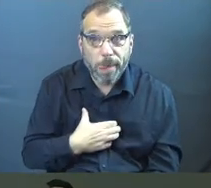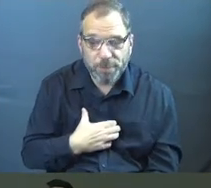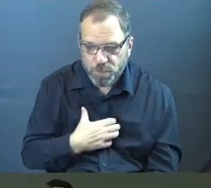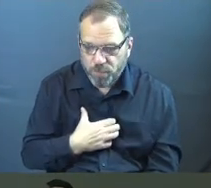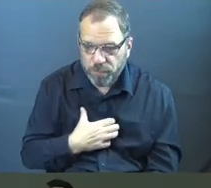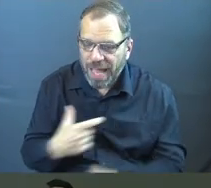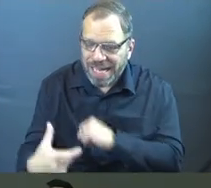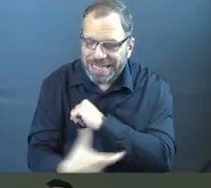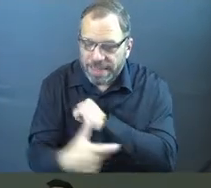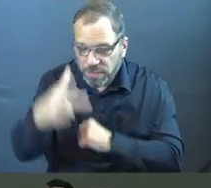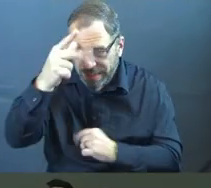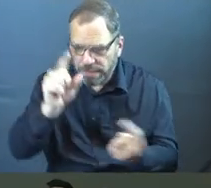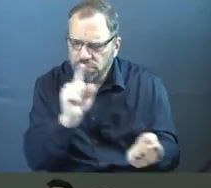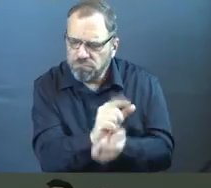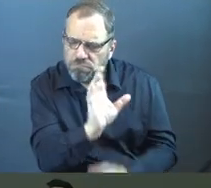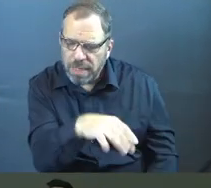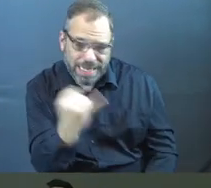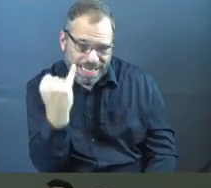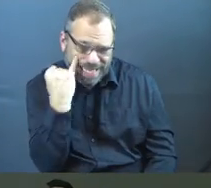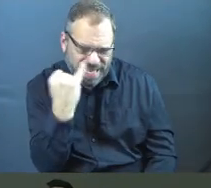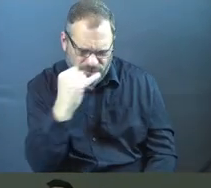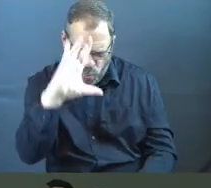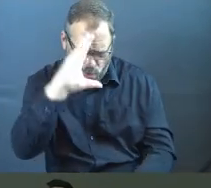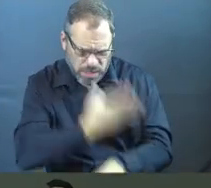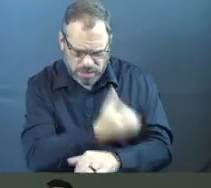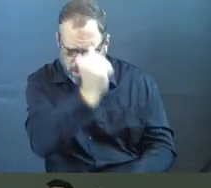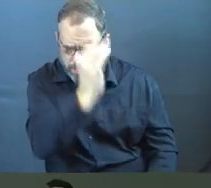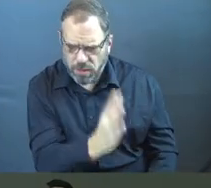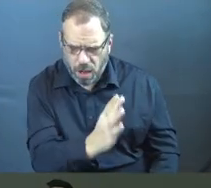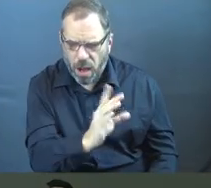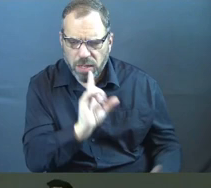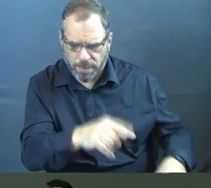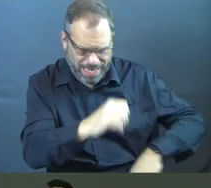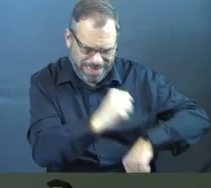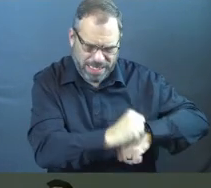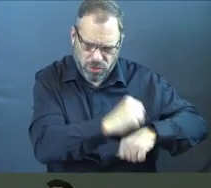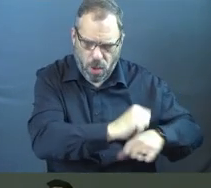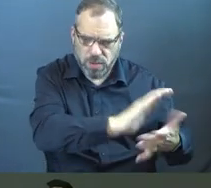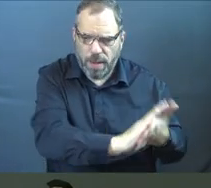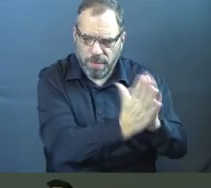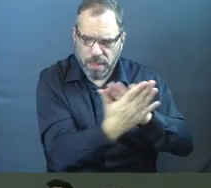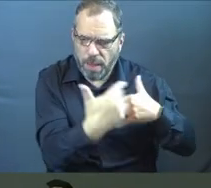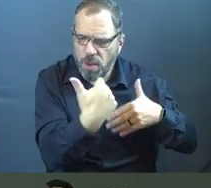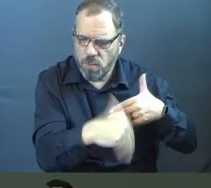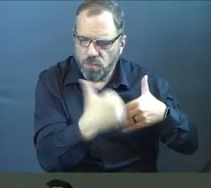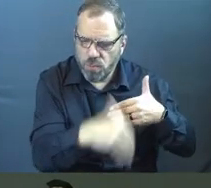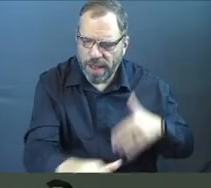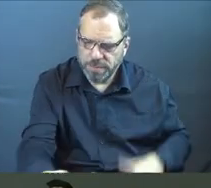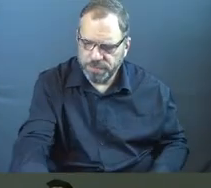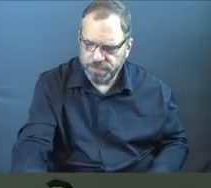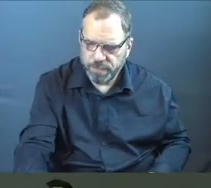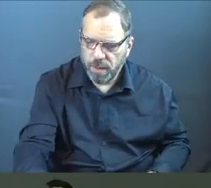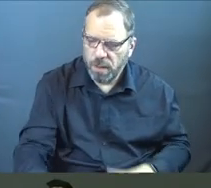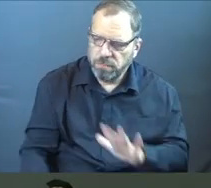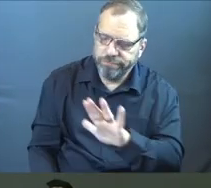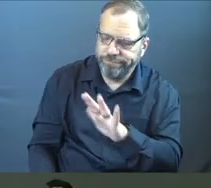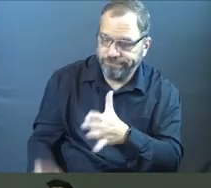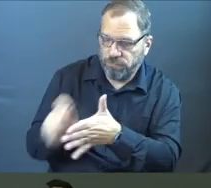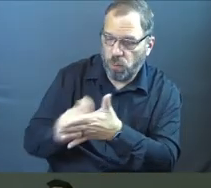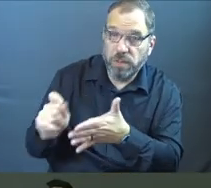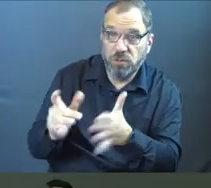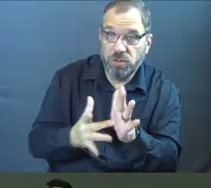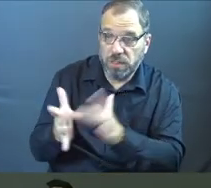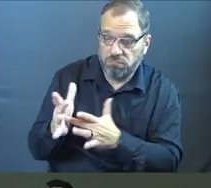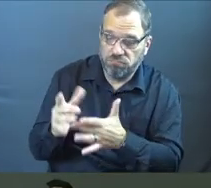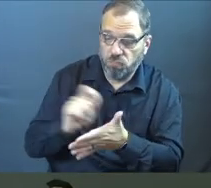And the tempter, Satan, came and said to him, if you are the son of God, command these stones to become loaves of bread. But he answered, it is written,